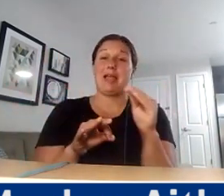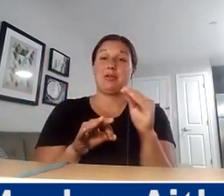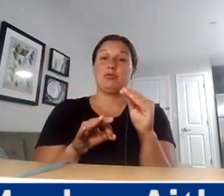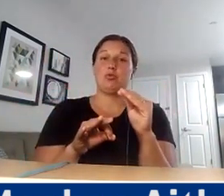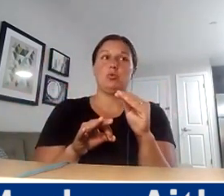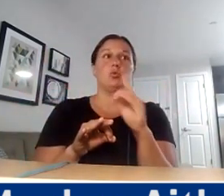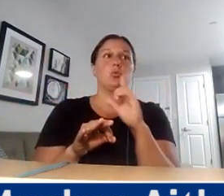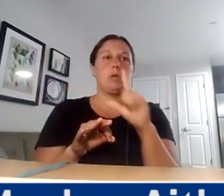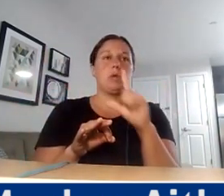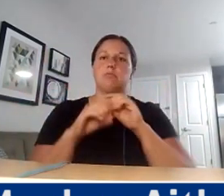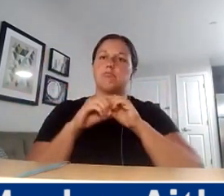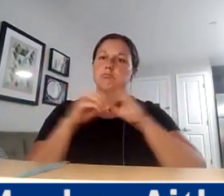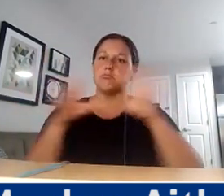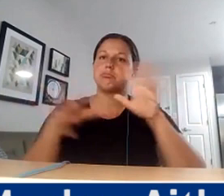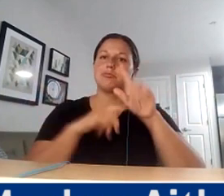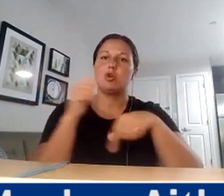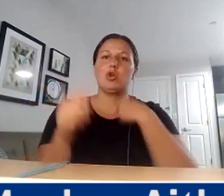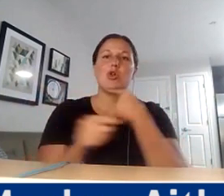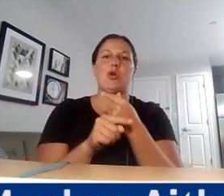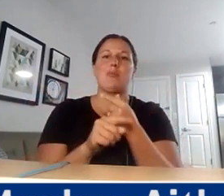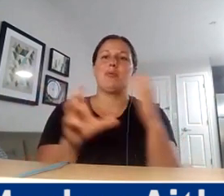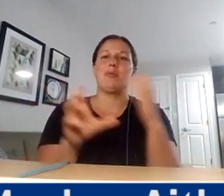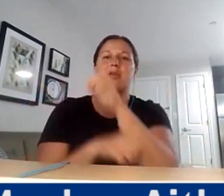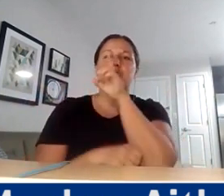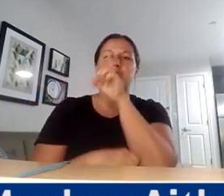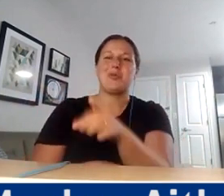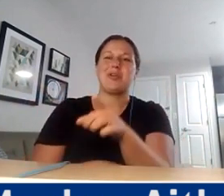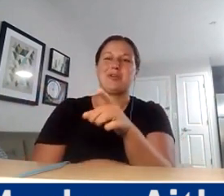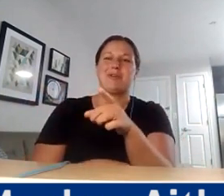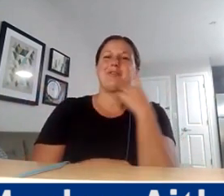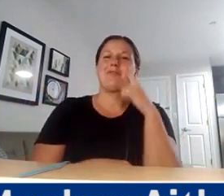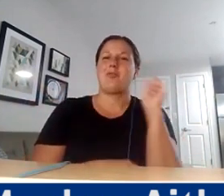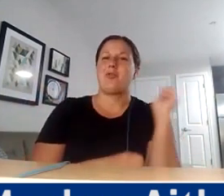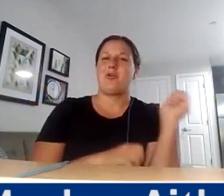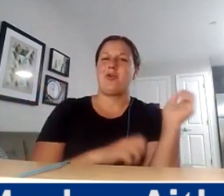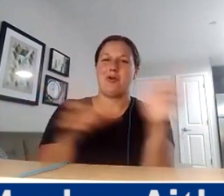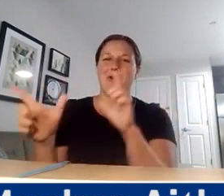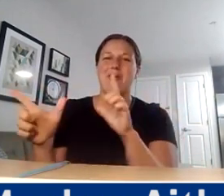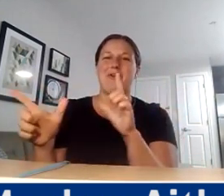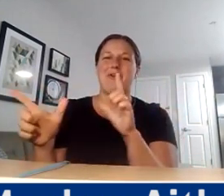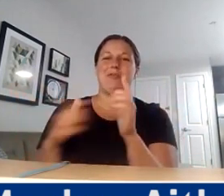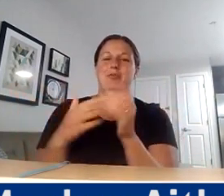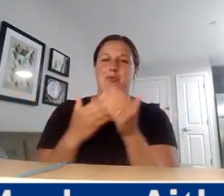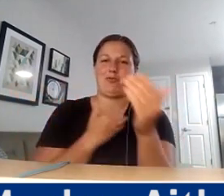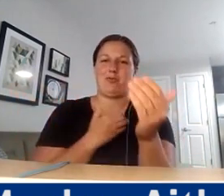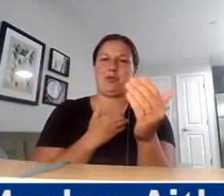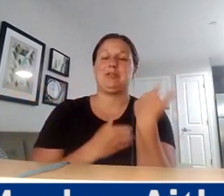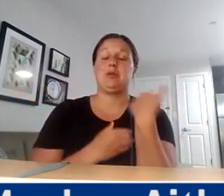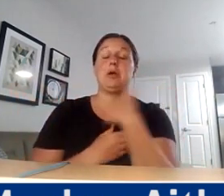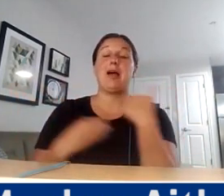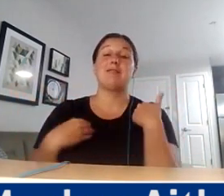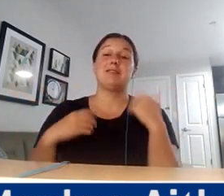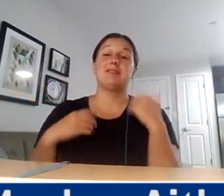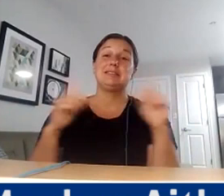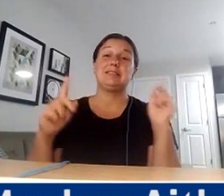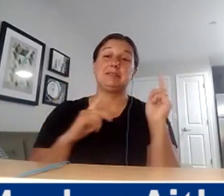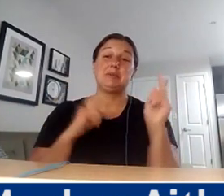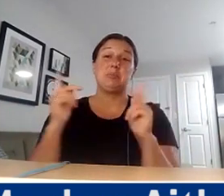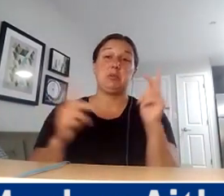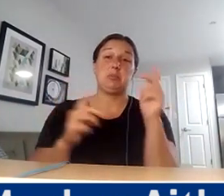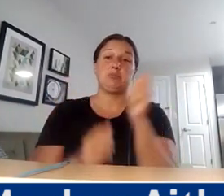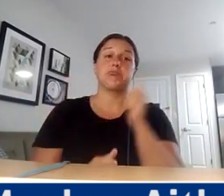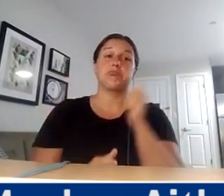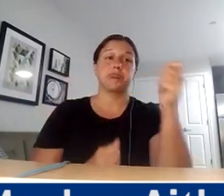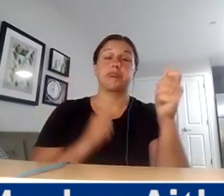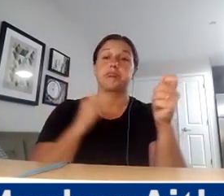and make it real for all of us as we're working forward. And we have the different people in place within